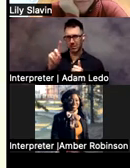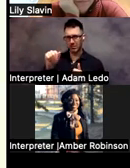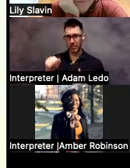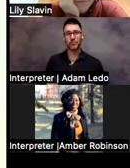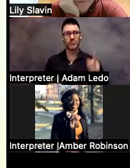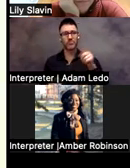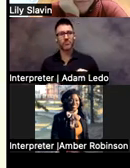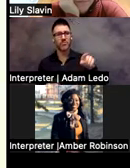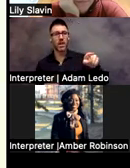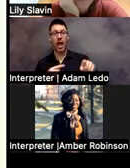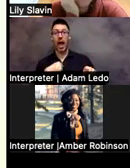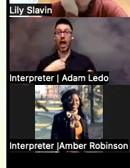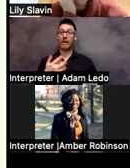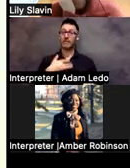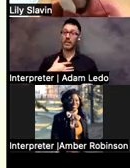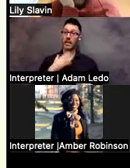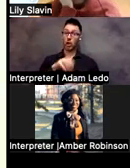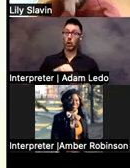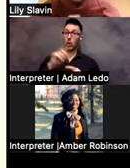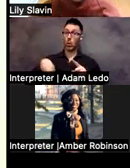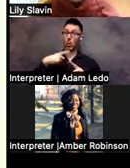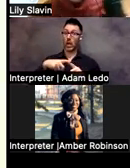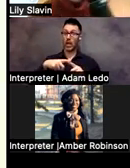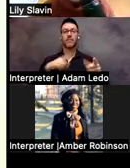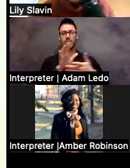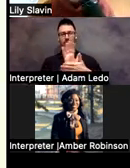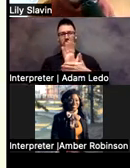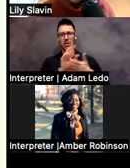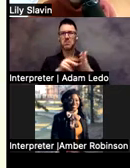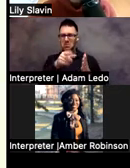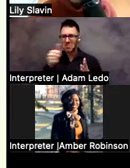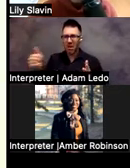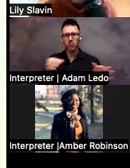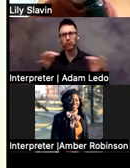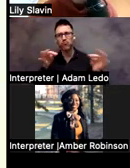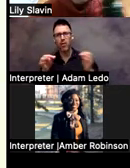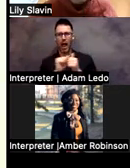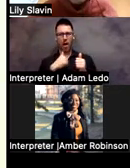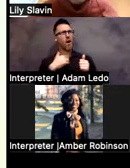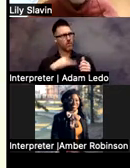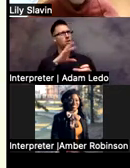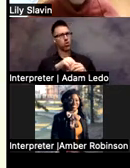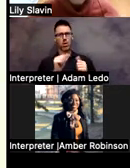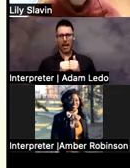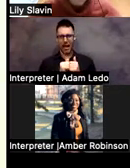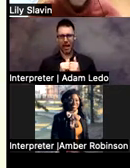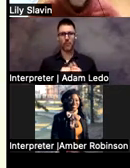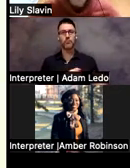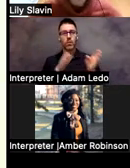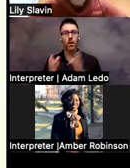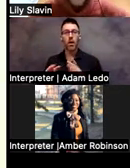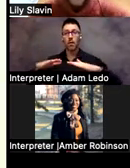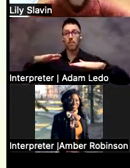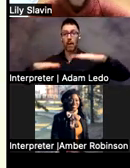I feel included when it's kids with visual impairments talking about what they need to be included. This one is on balance, teaching